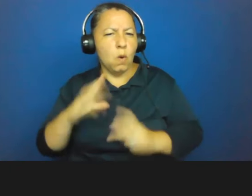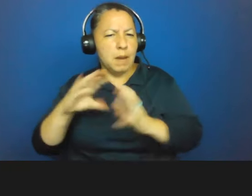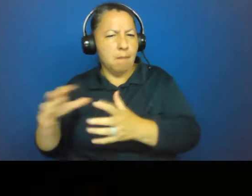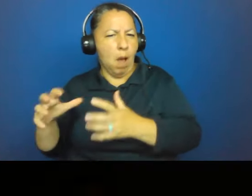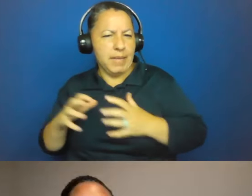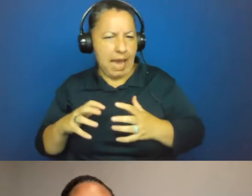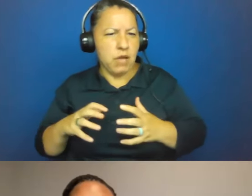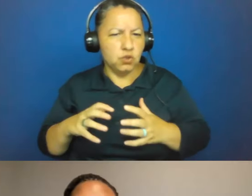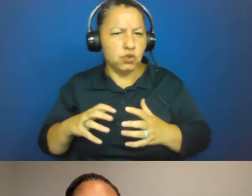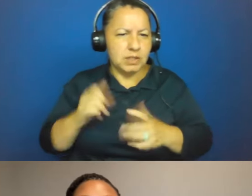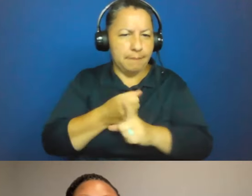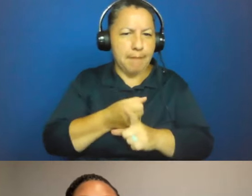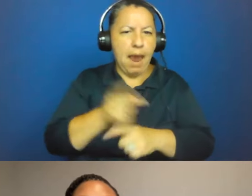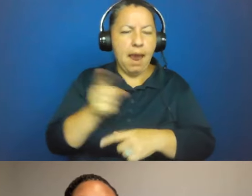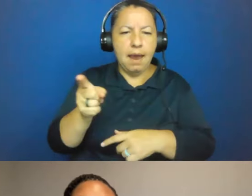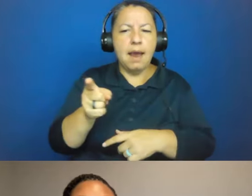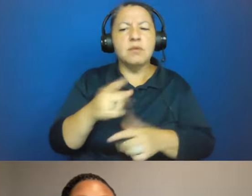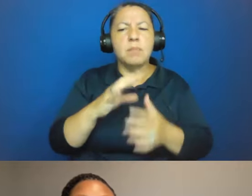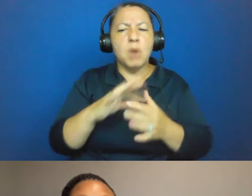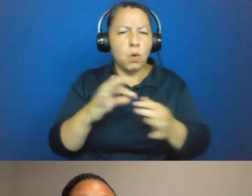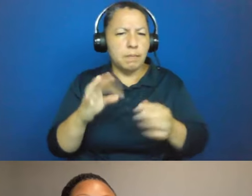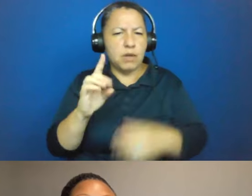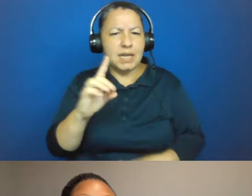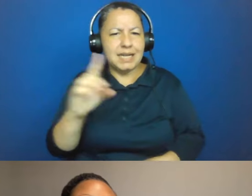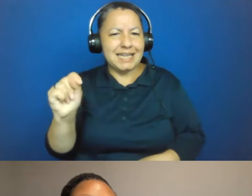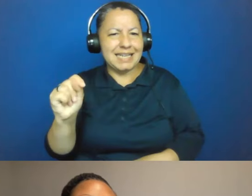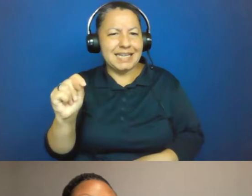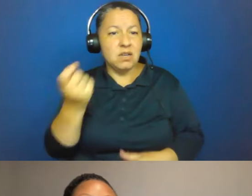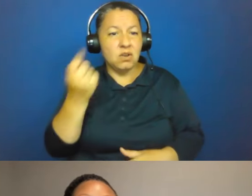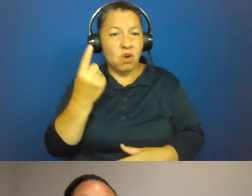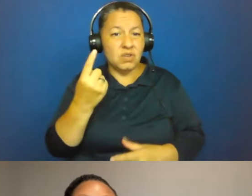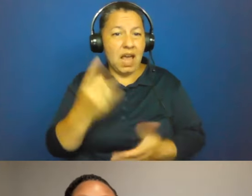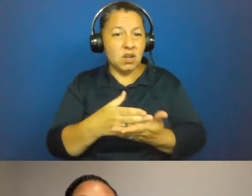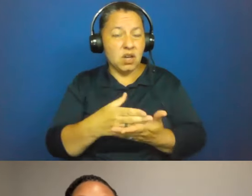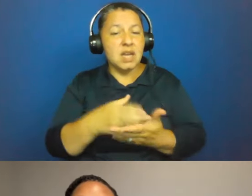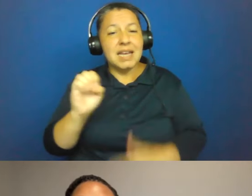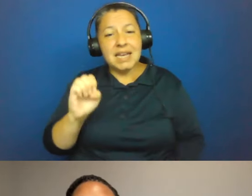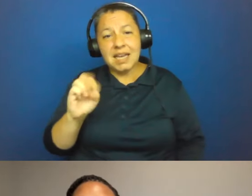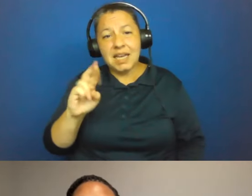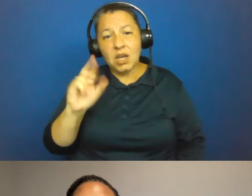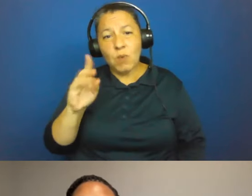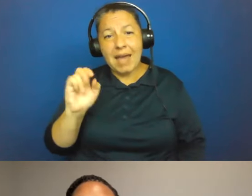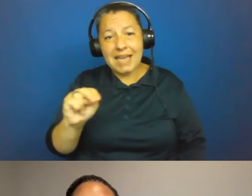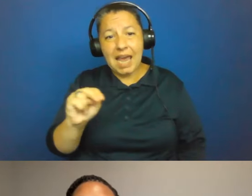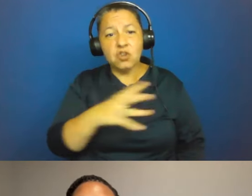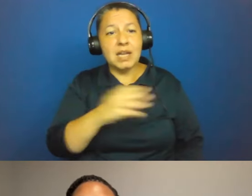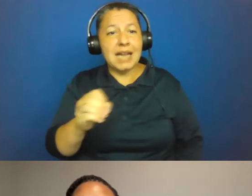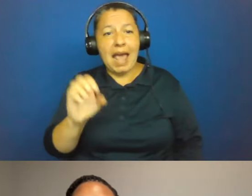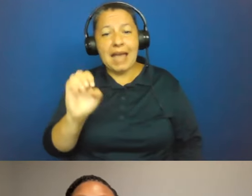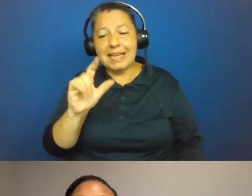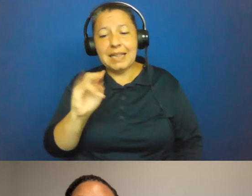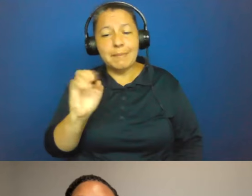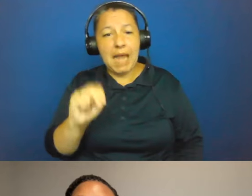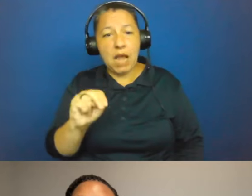eradication is itself, sorry, eradication elimination is itself a problem. DDT had